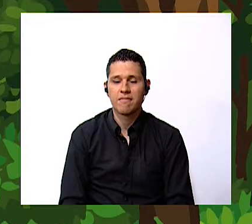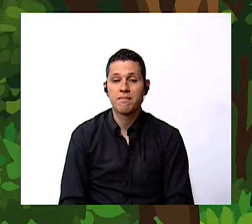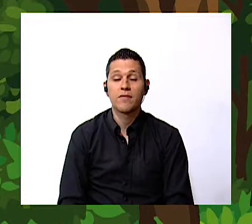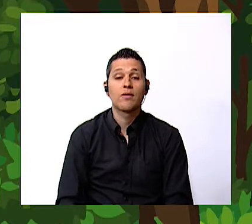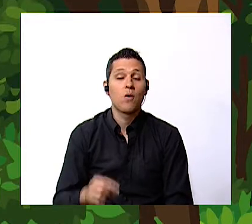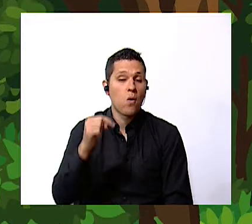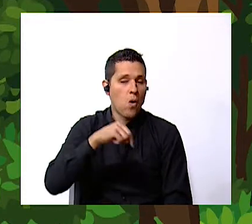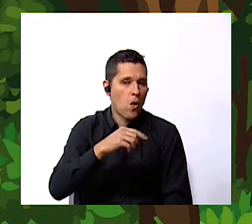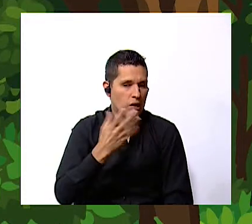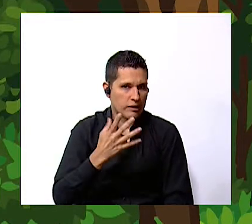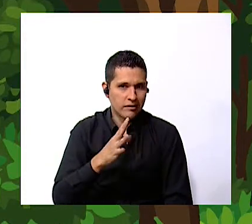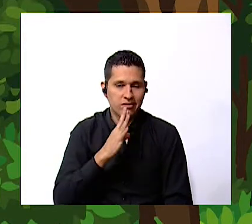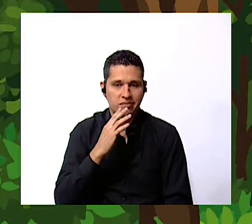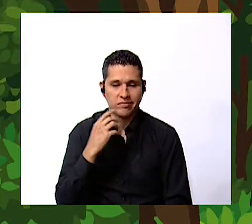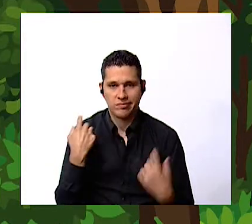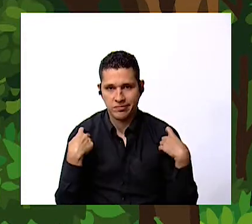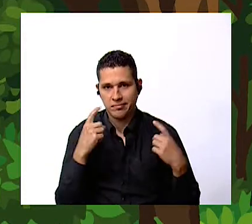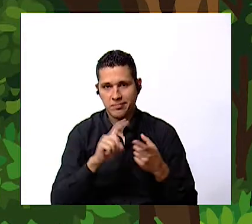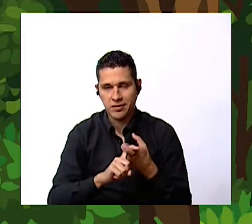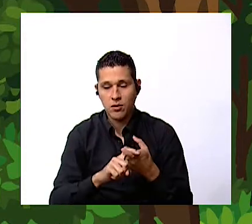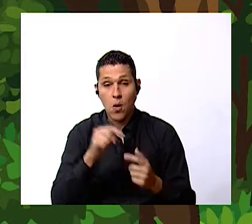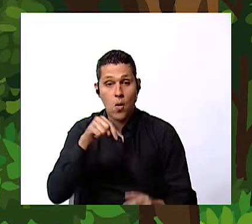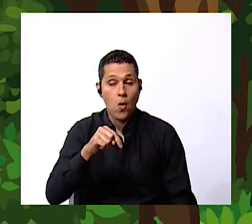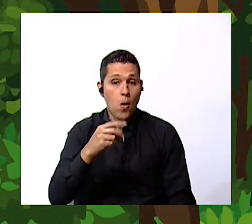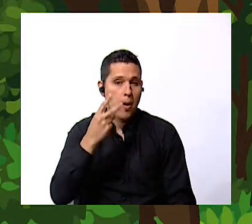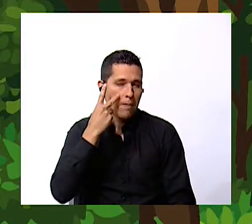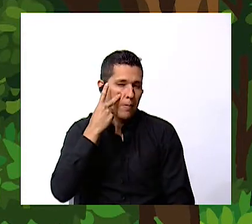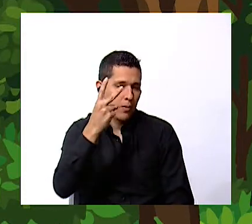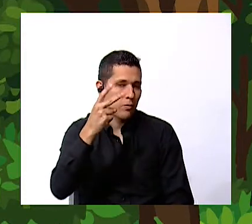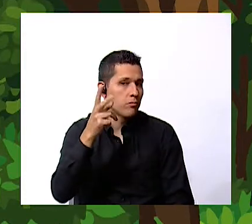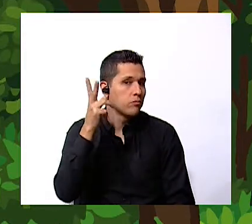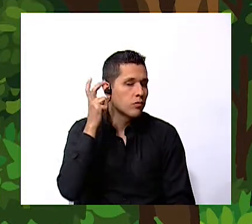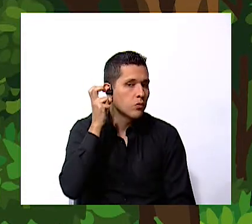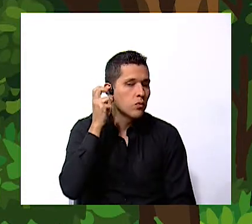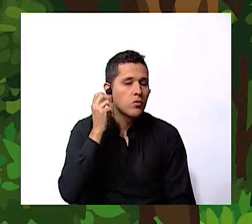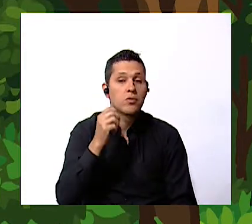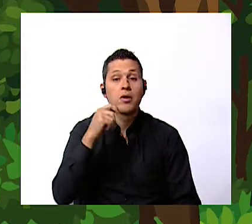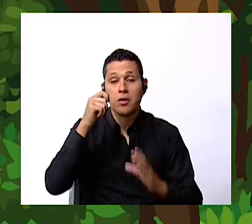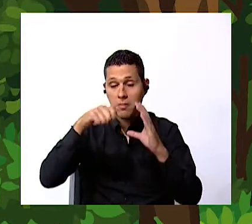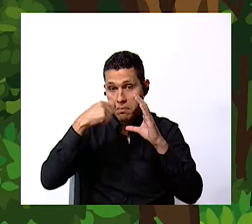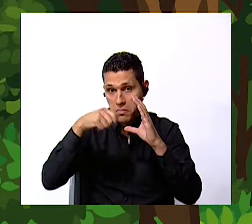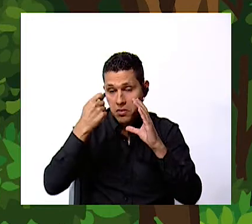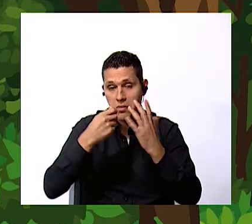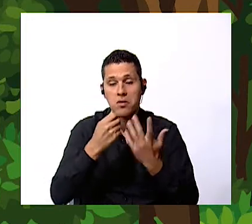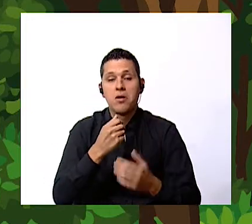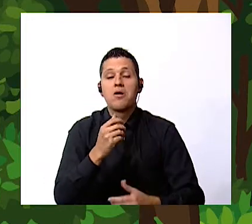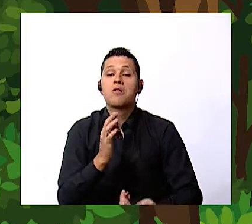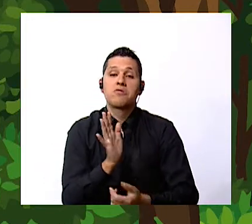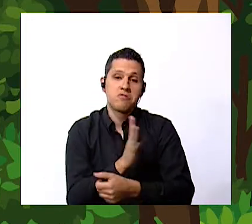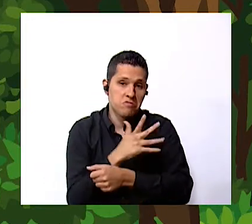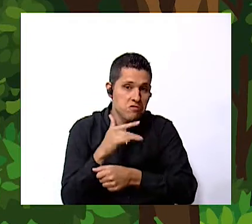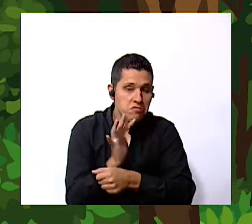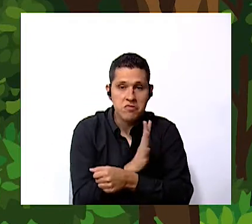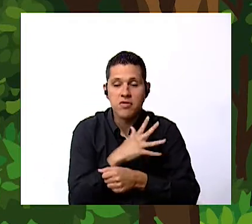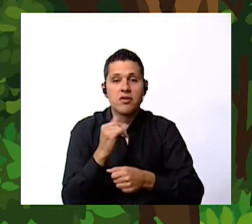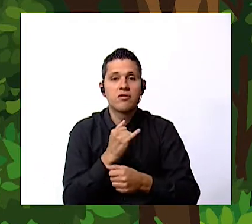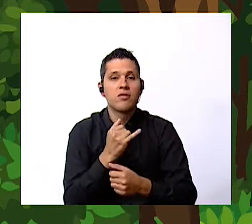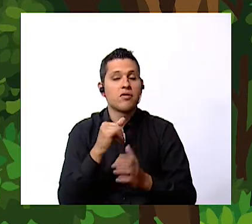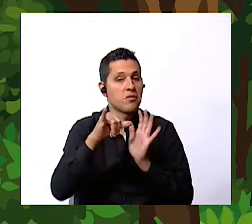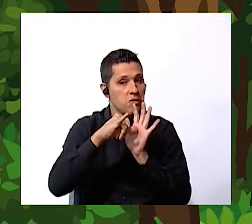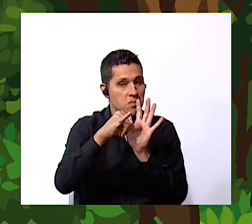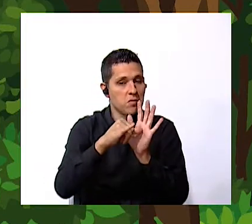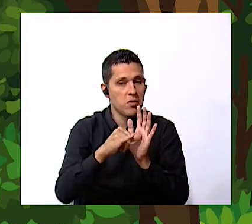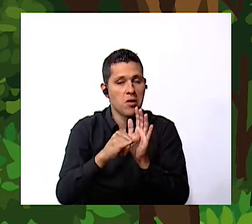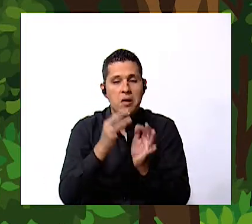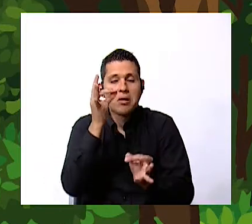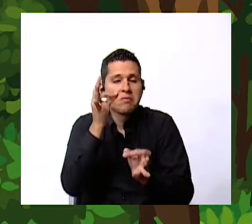día de hoy observaremos y escucharemos algunos videos y canciones de YouTube simplemente para